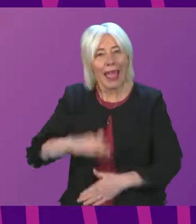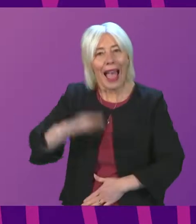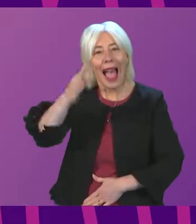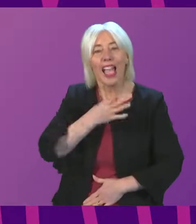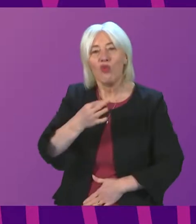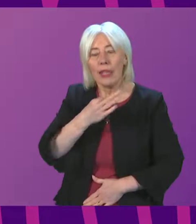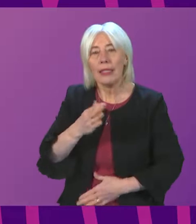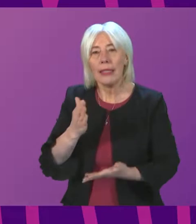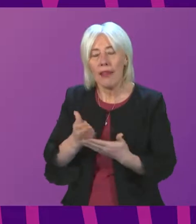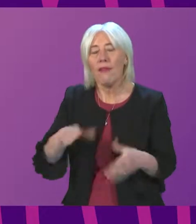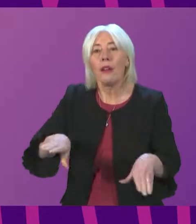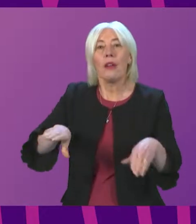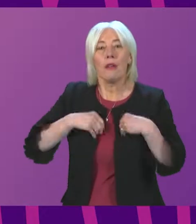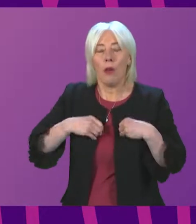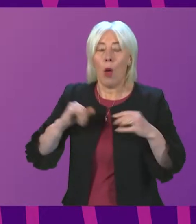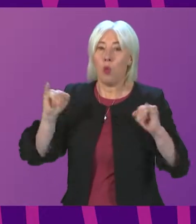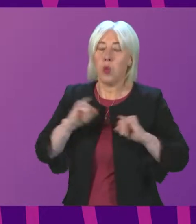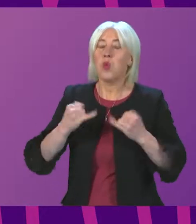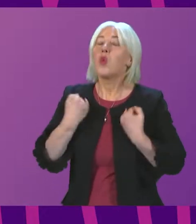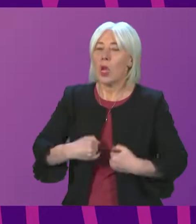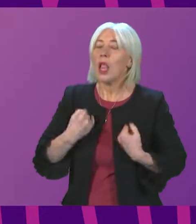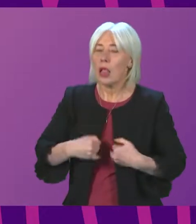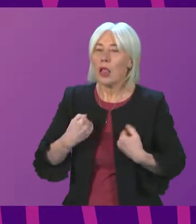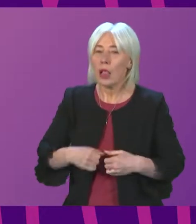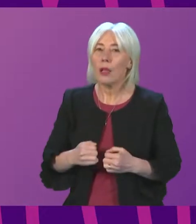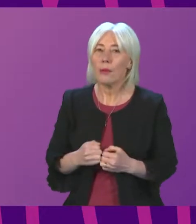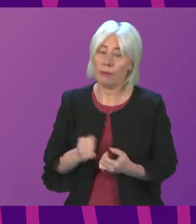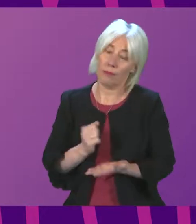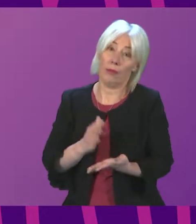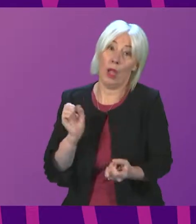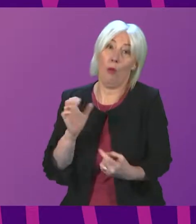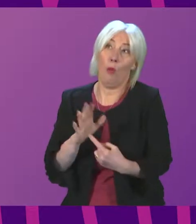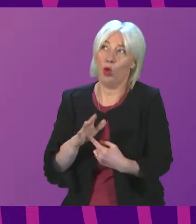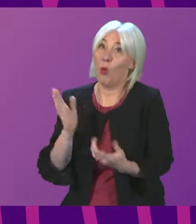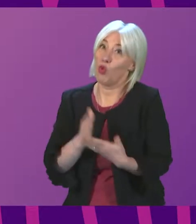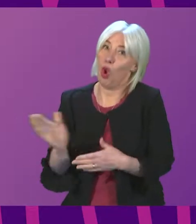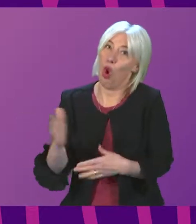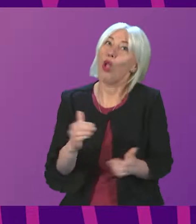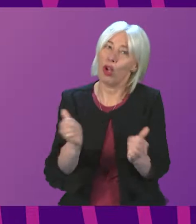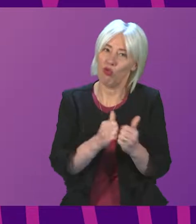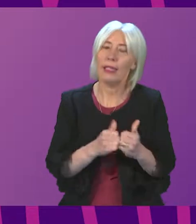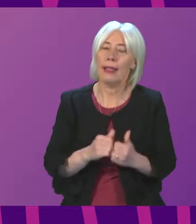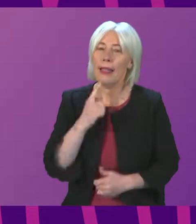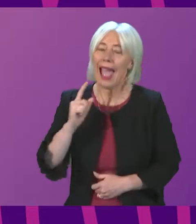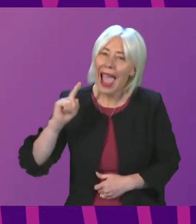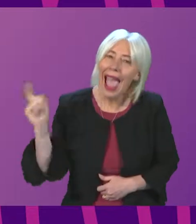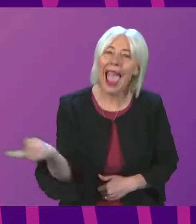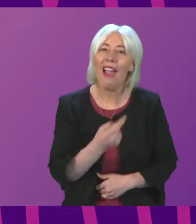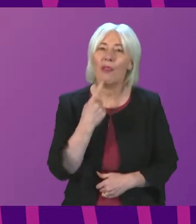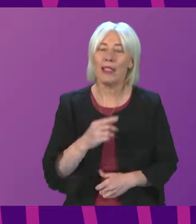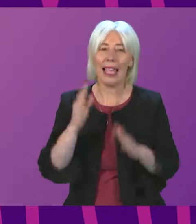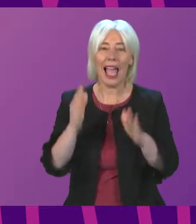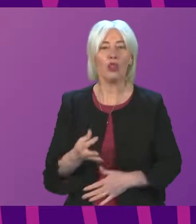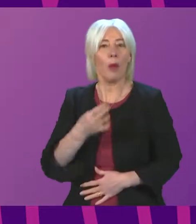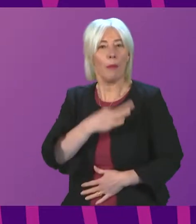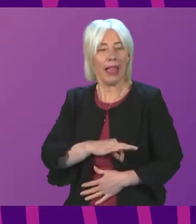illness if they get COVID. It's important, and I'm sure we'll all agree with this point, it's important that everyone gets to benefit